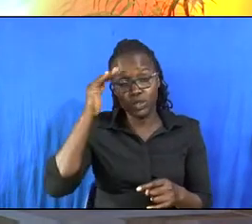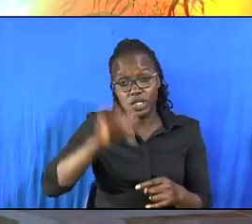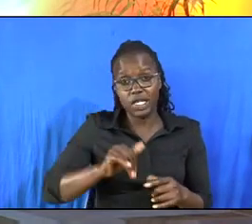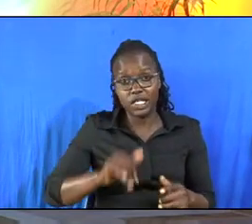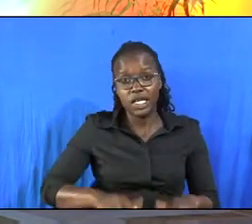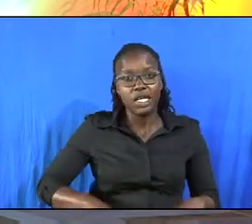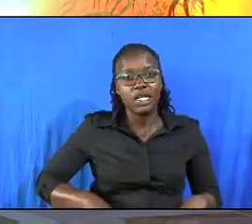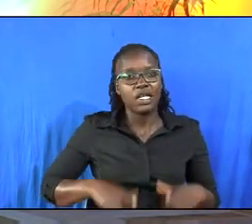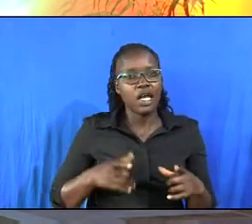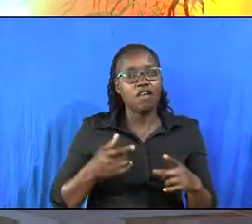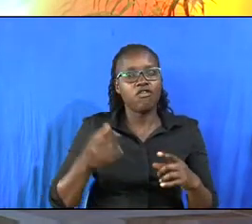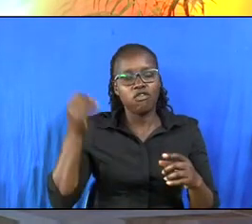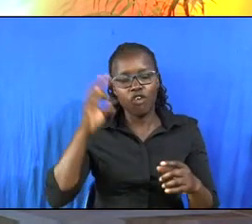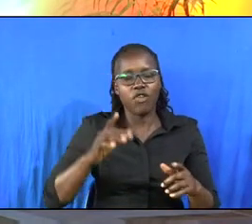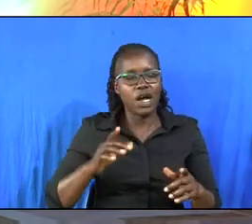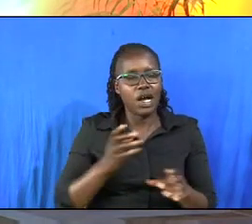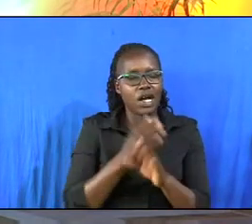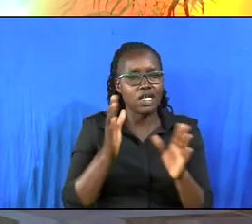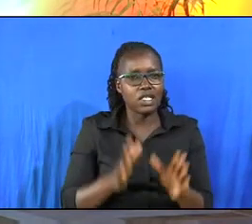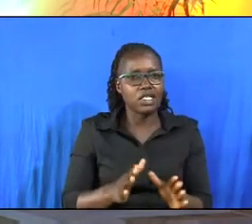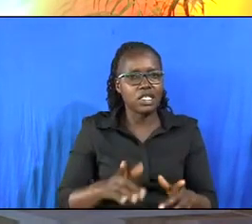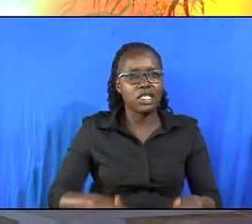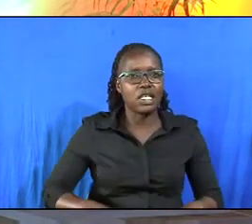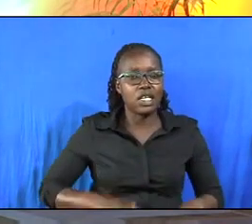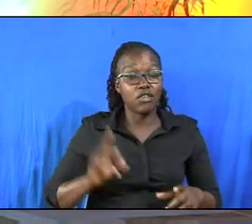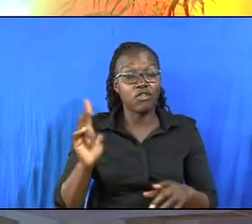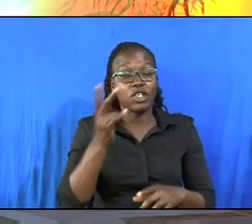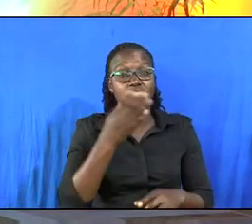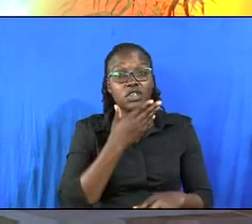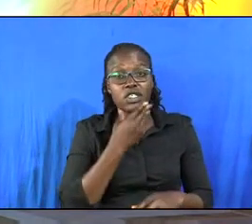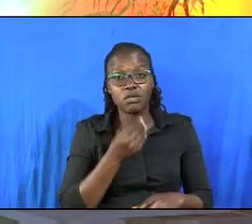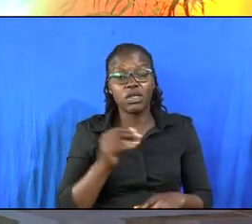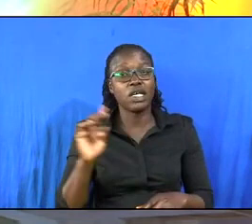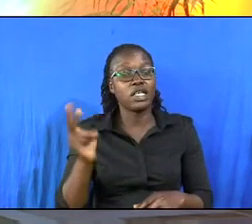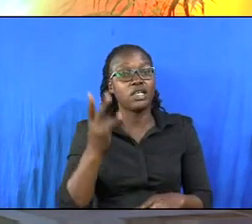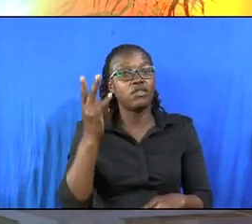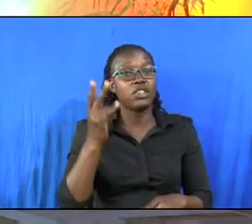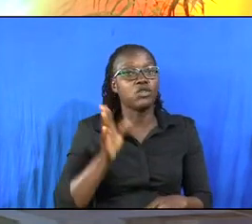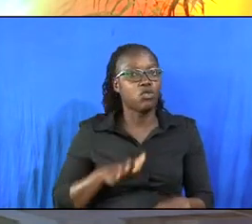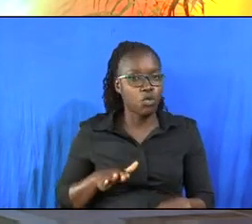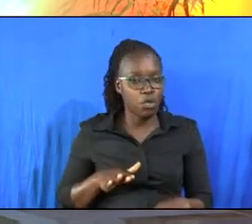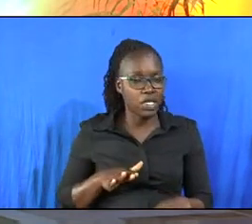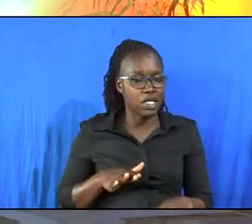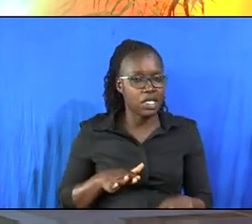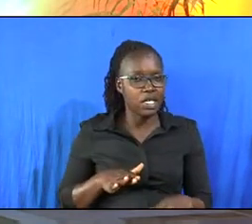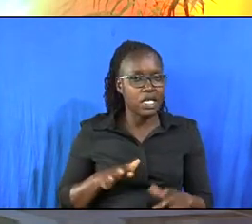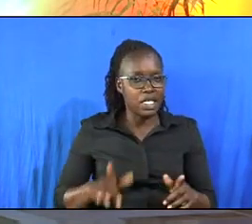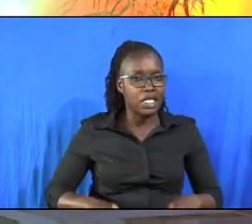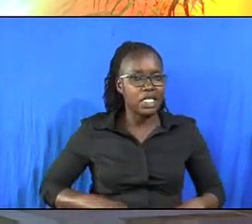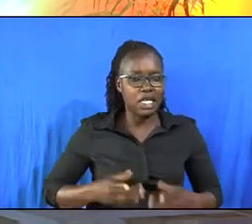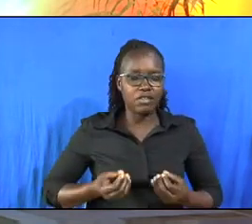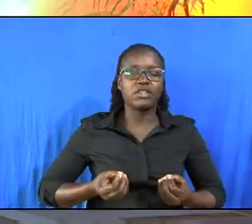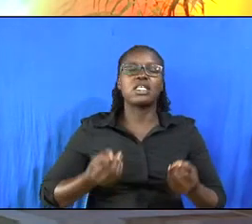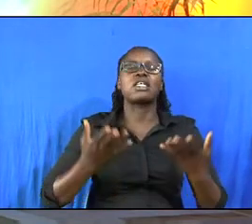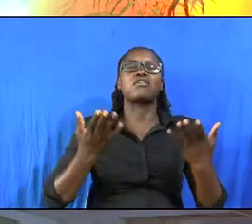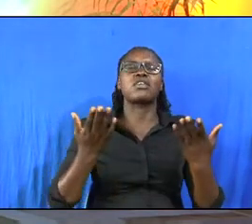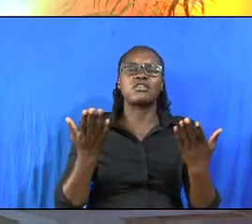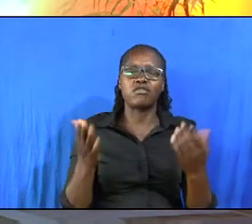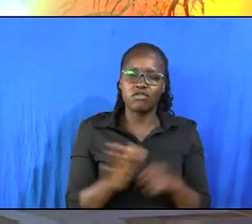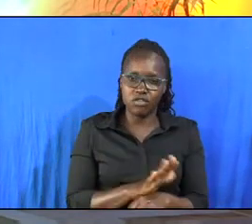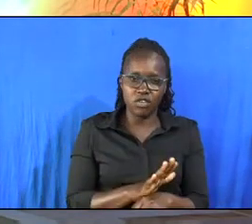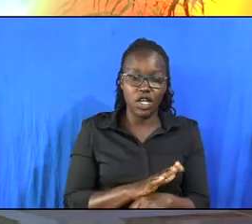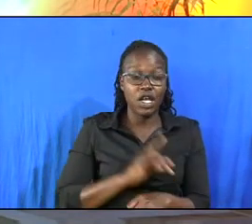a life of a christian a life of an adventist man an adventist woman is a life of sacrifice